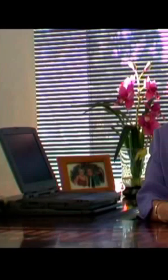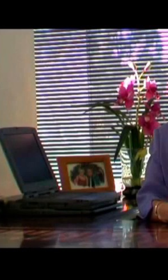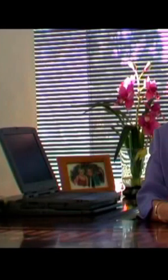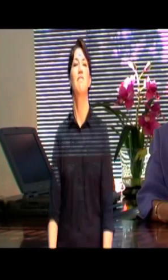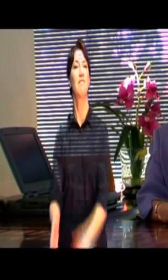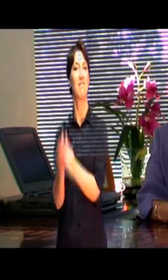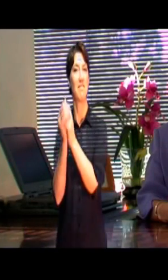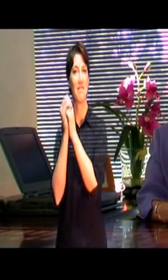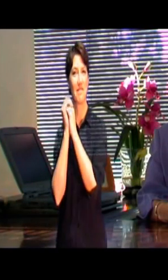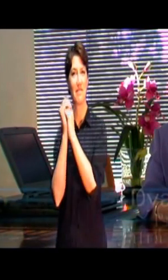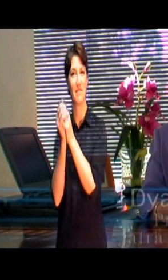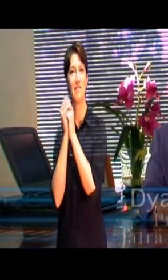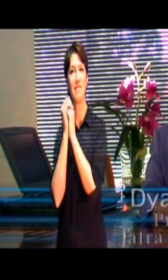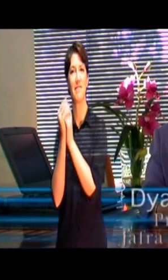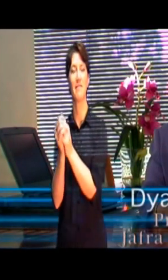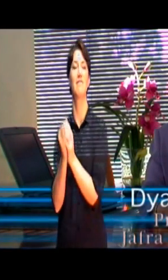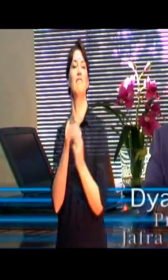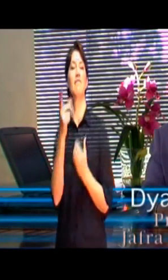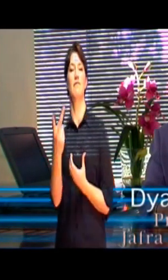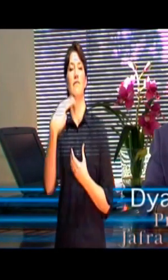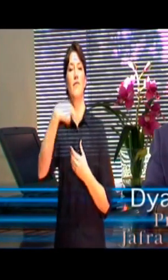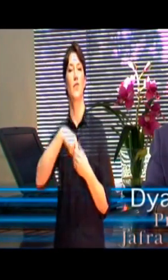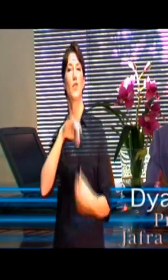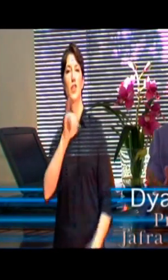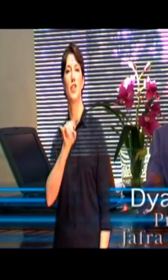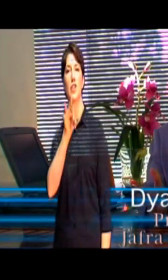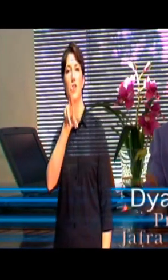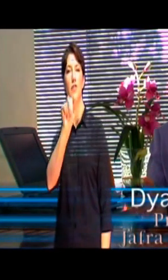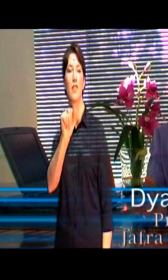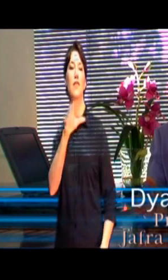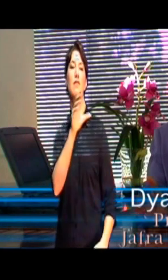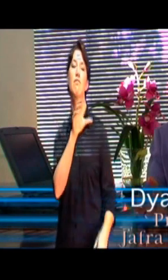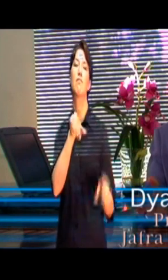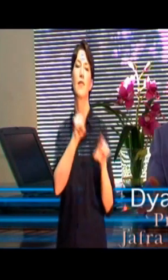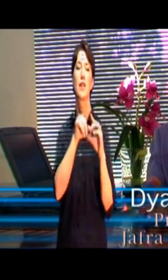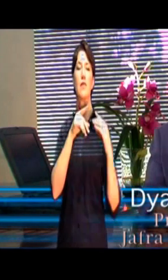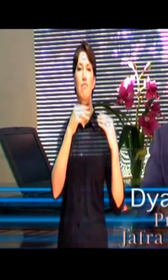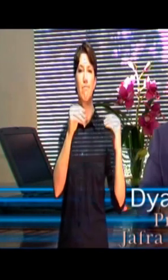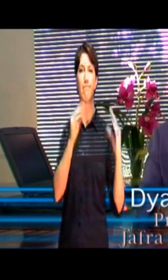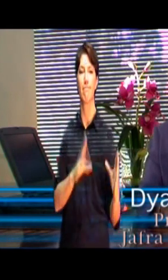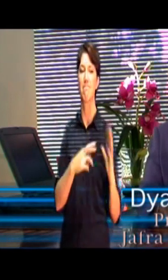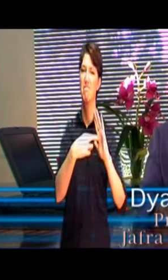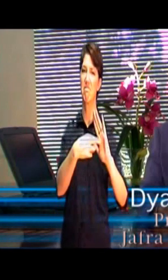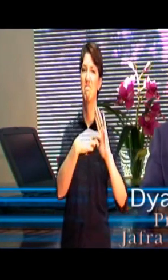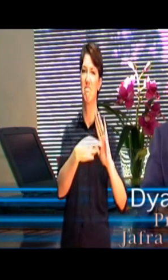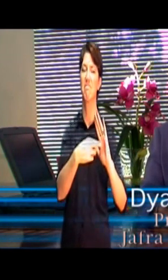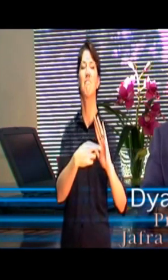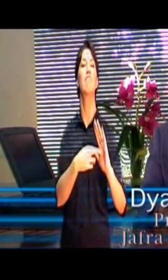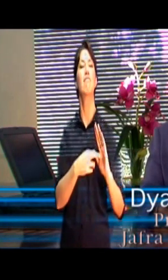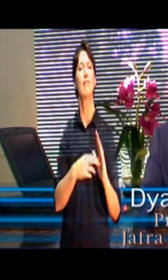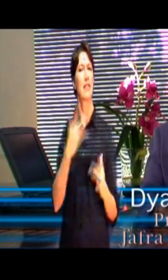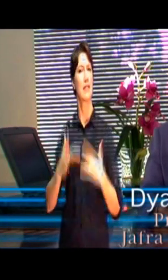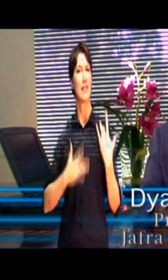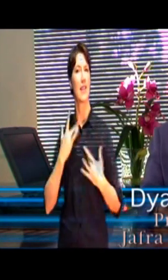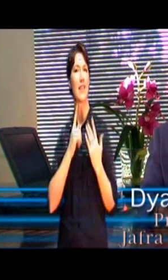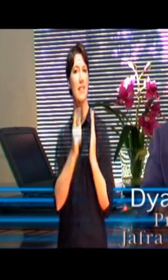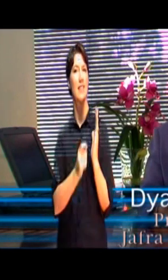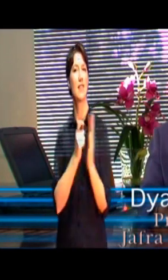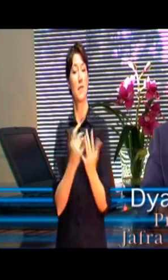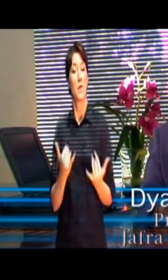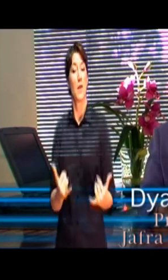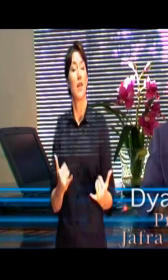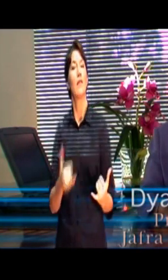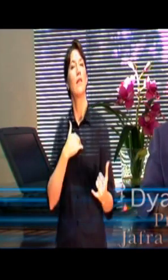Congratulations on becoming a JAFRA consultant. This is such an exciting time. I want to share with you just a little bit about JAFRA Cosmetics